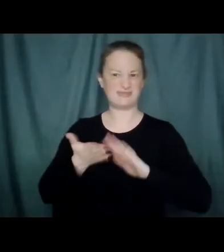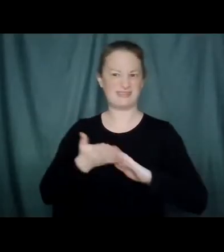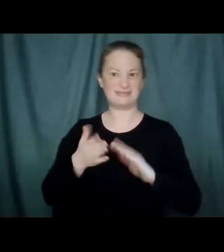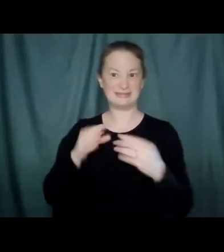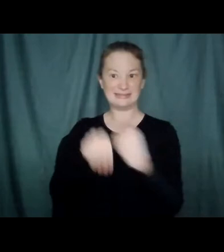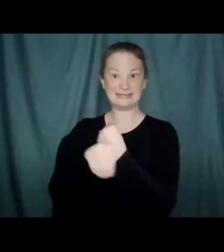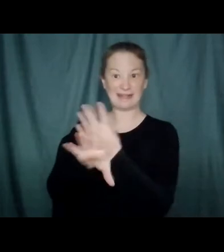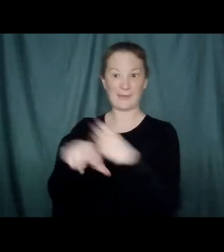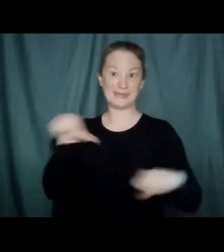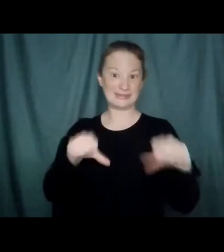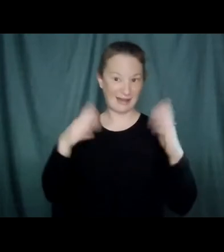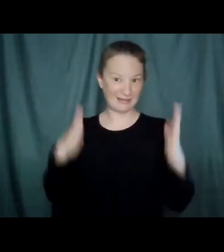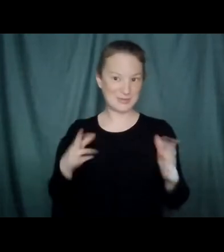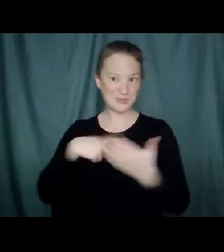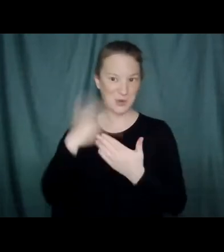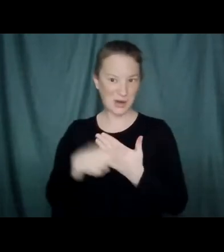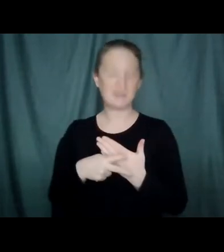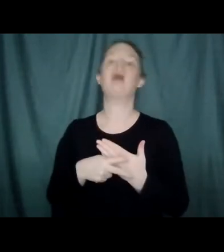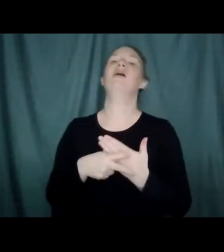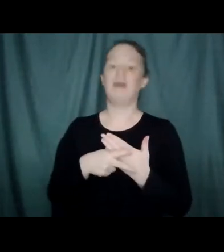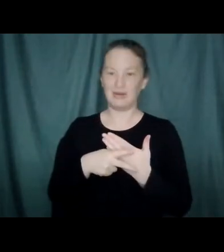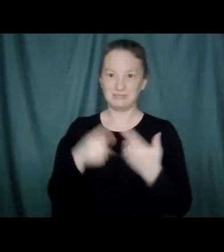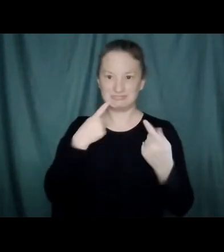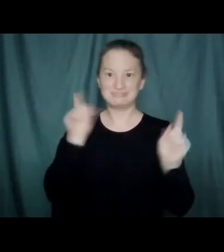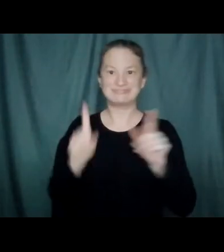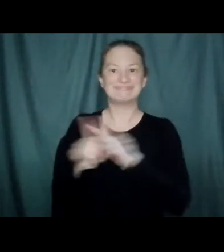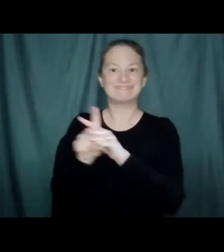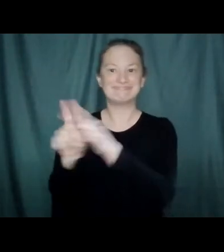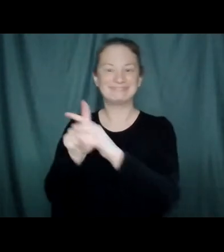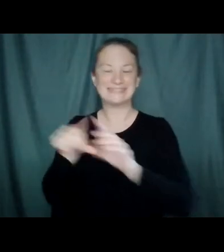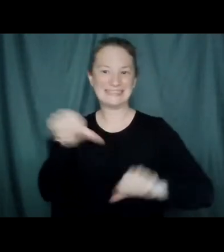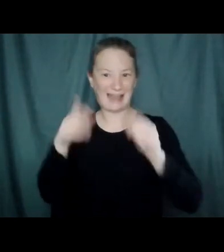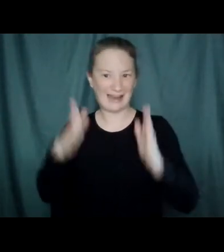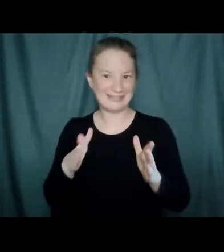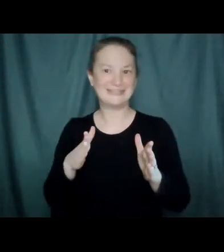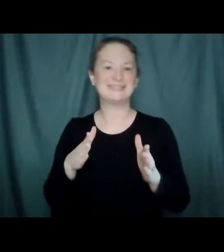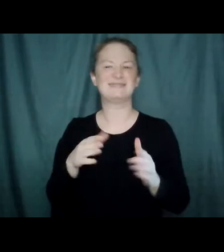there we go. We've got our scientists here. Give me just one second to get those two